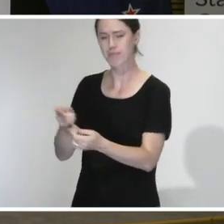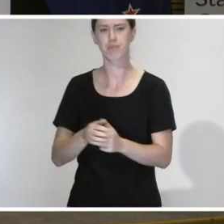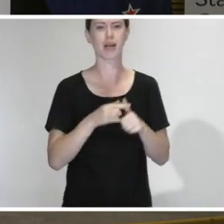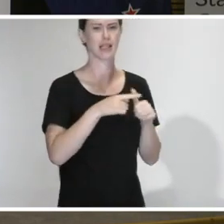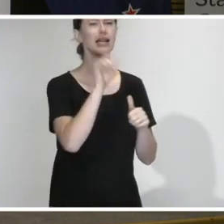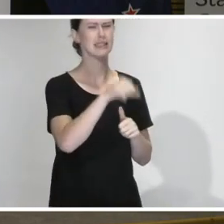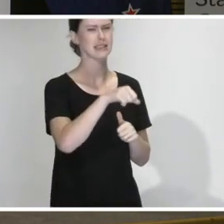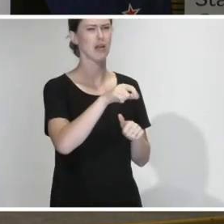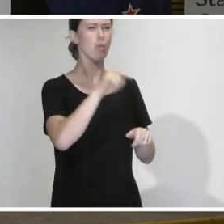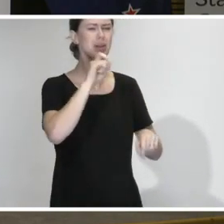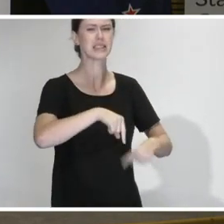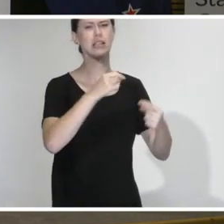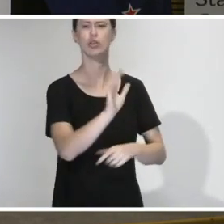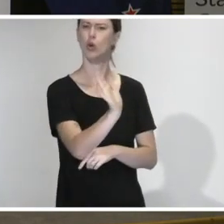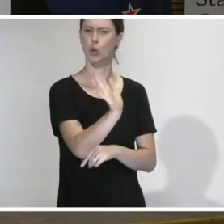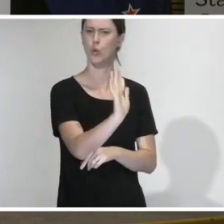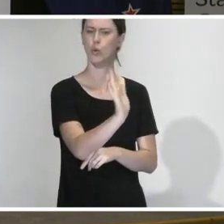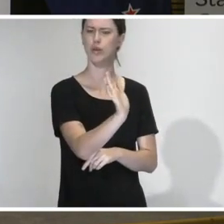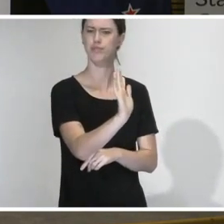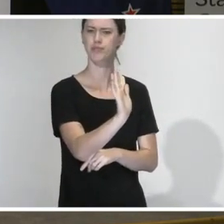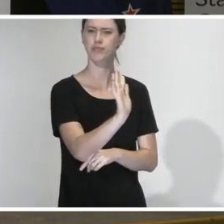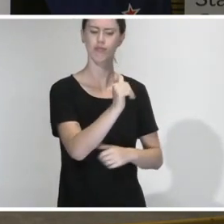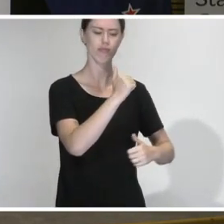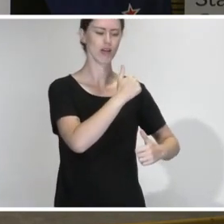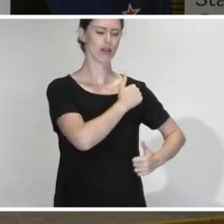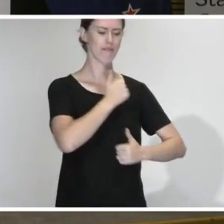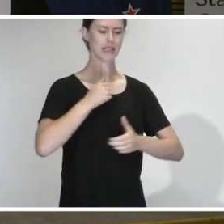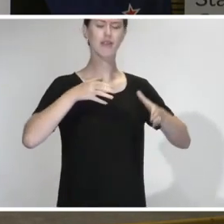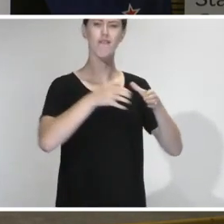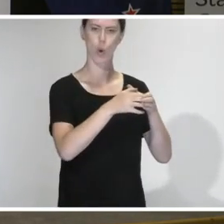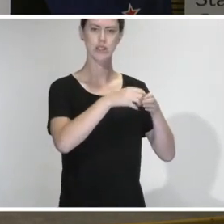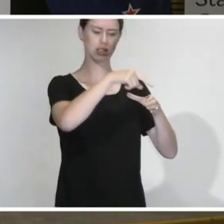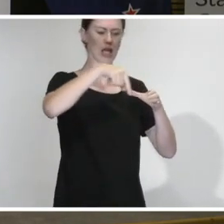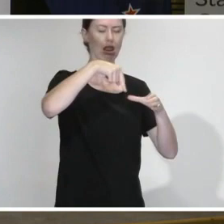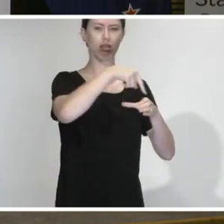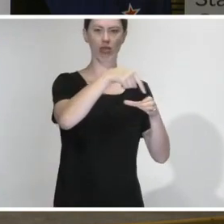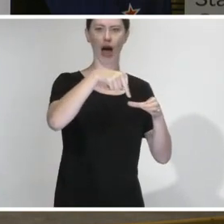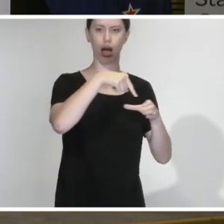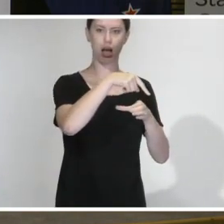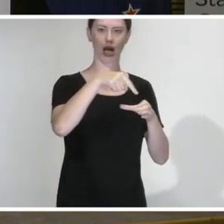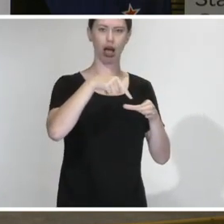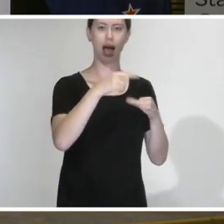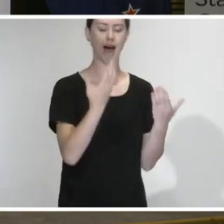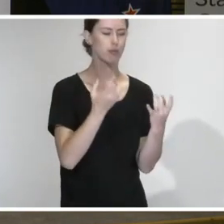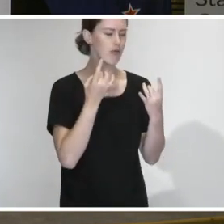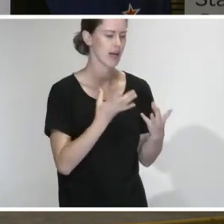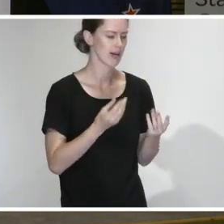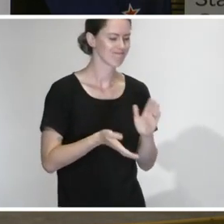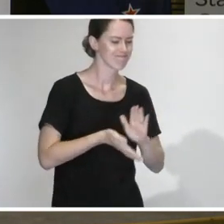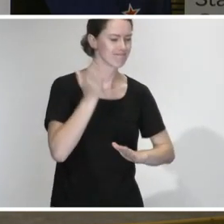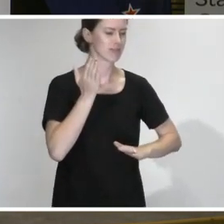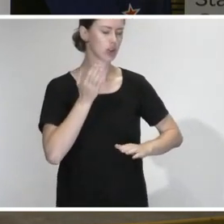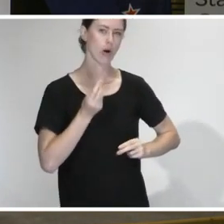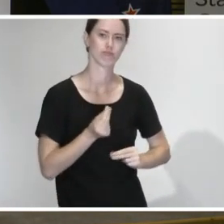anticipate that being challenging because our Defence Force, as a matter of course, have to be ready and able to